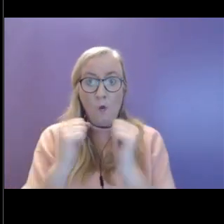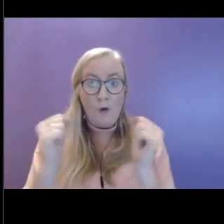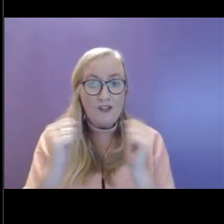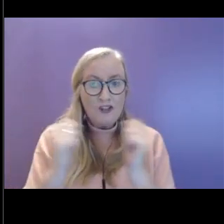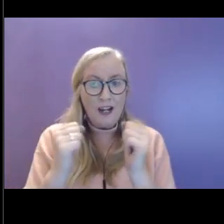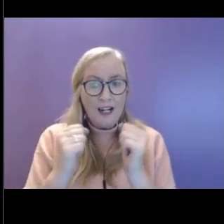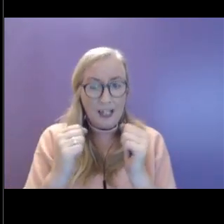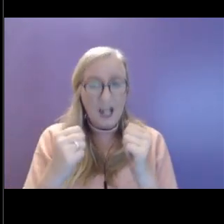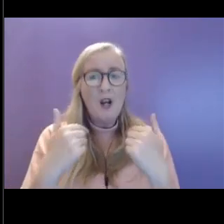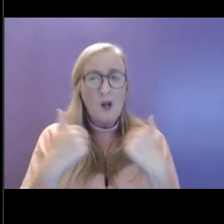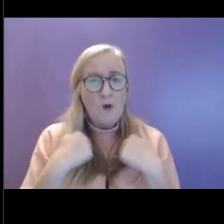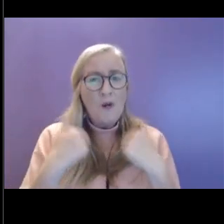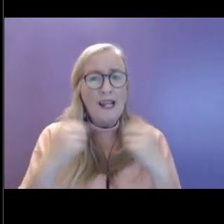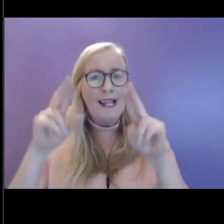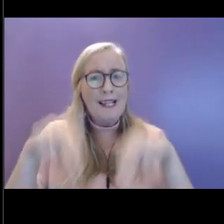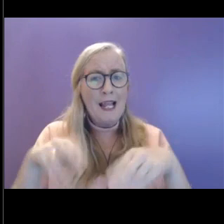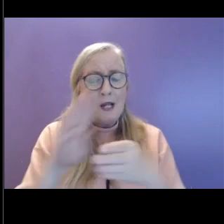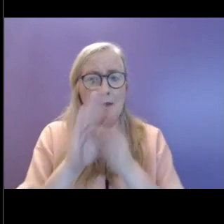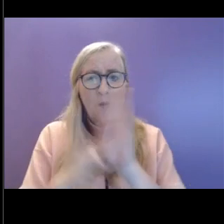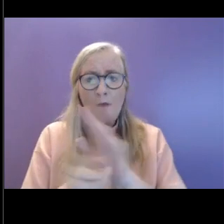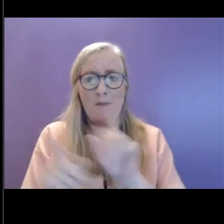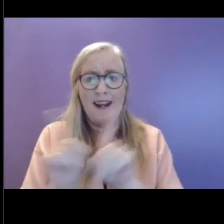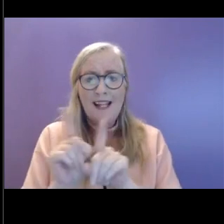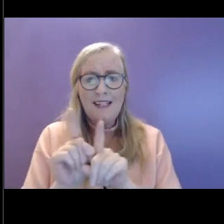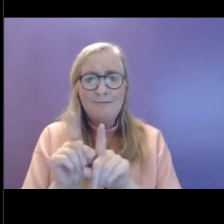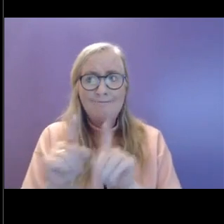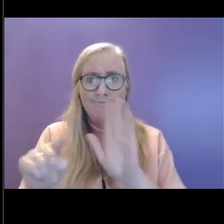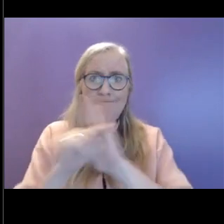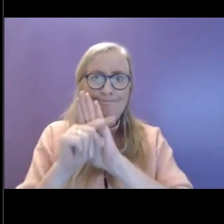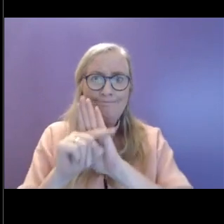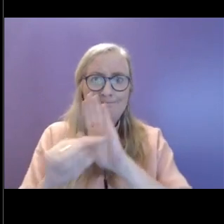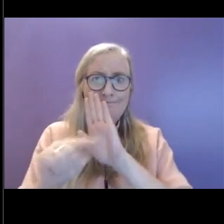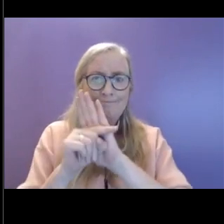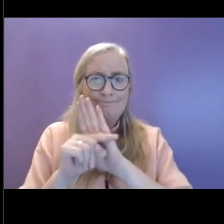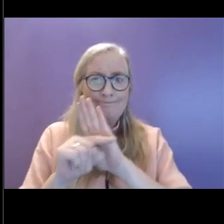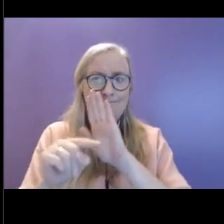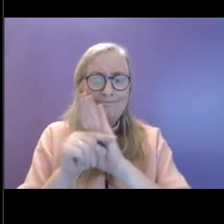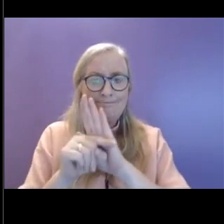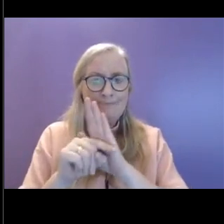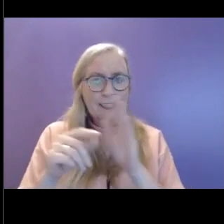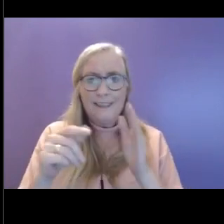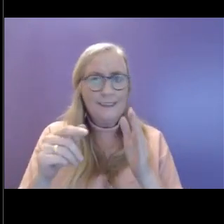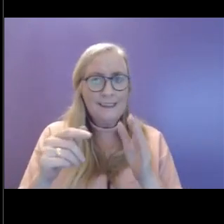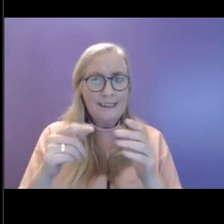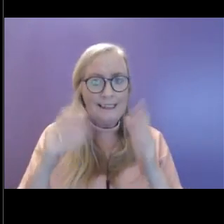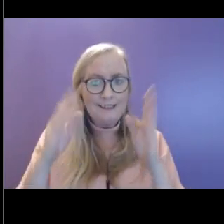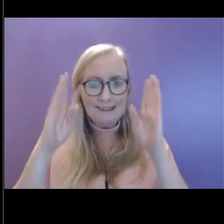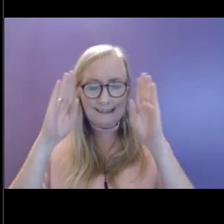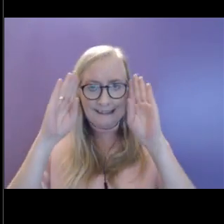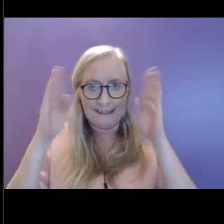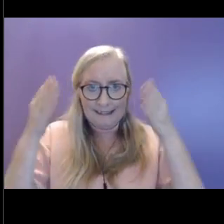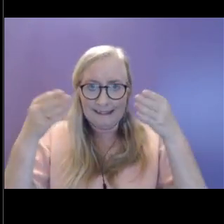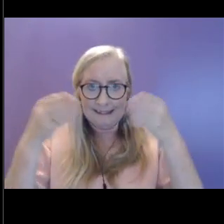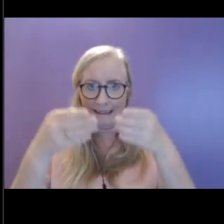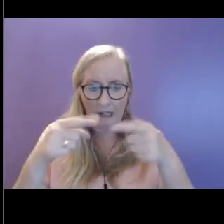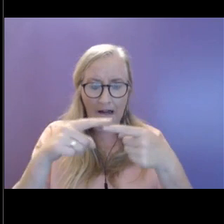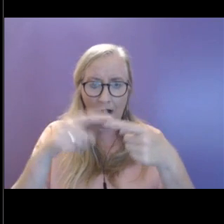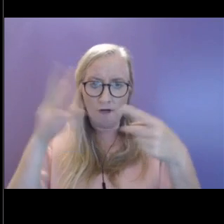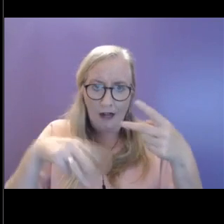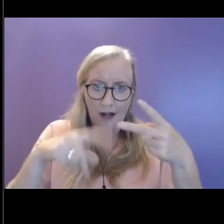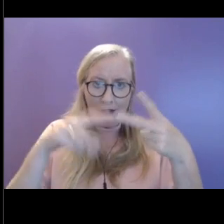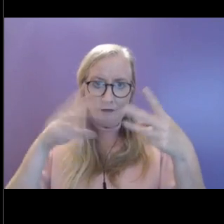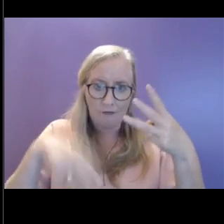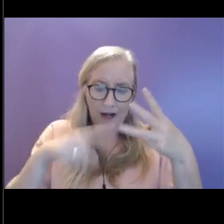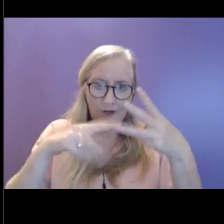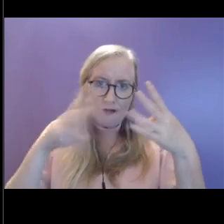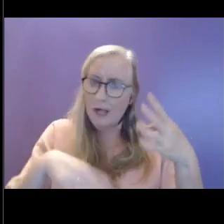very stuck in kind of appraising negative and we can really narrow our focus to kind of what's going wrong. I suppose